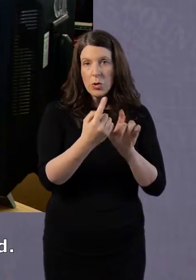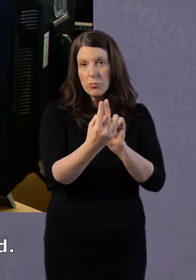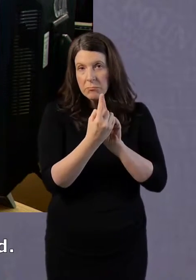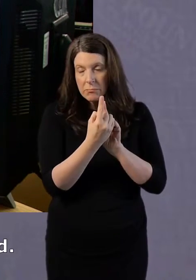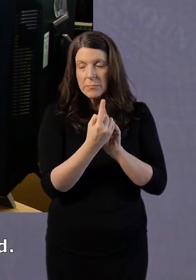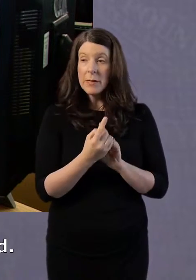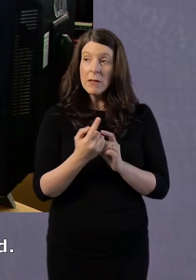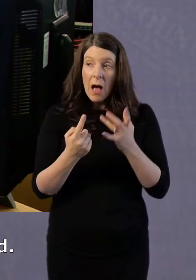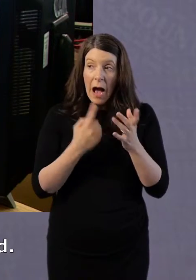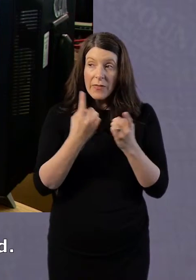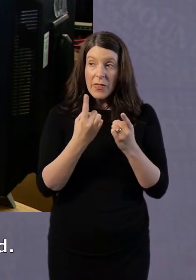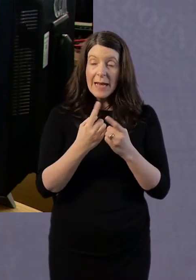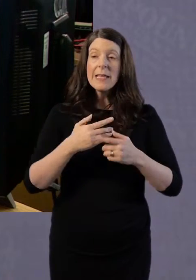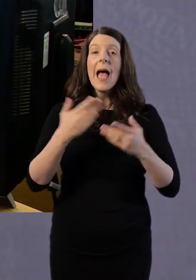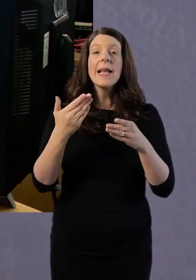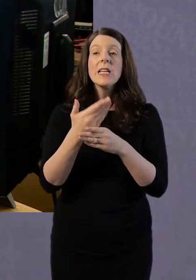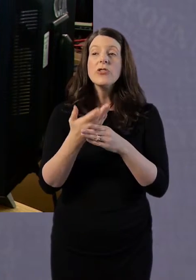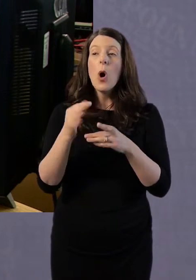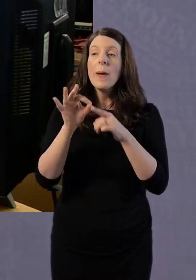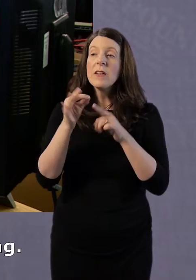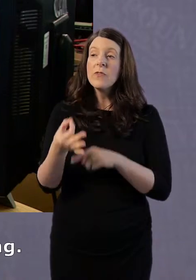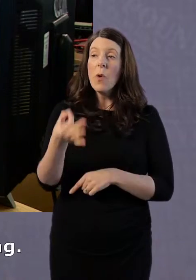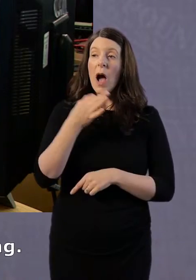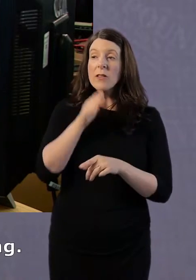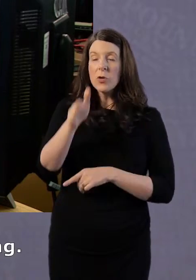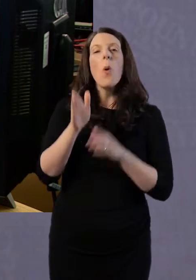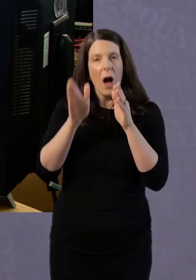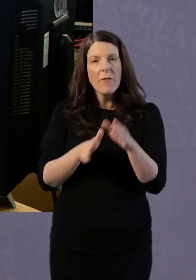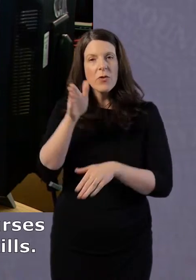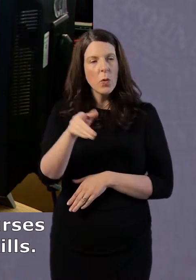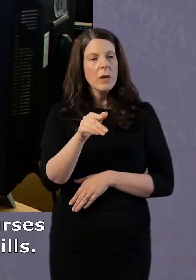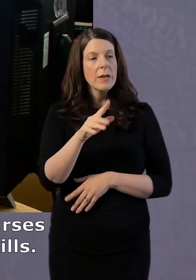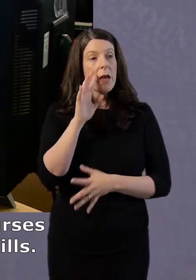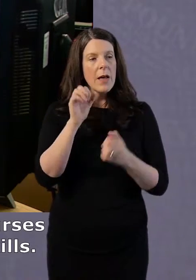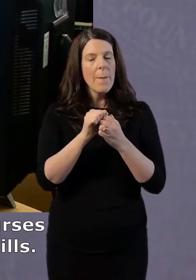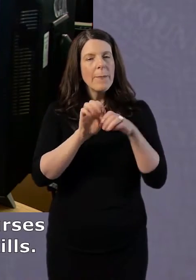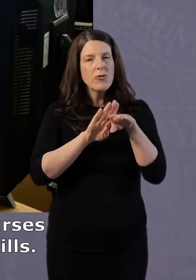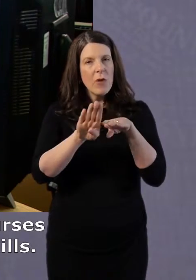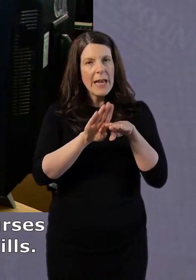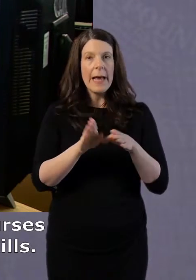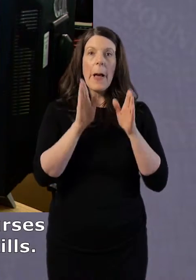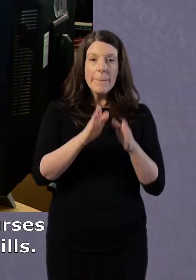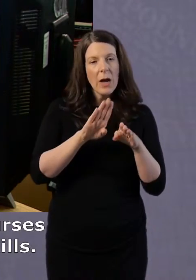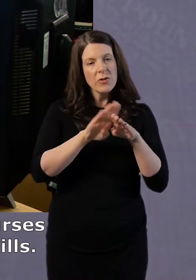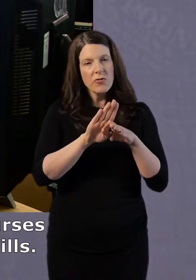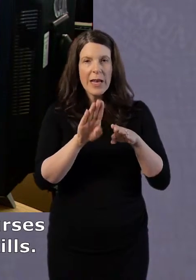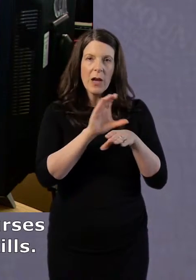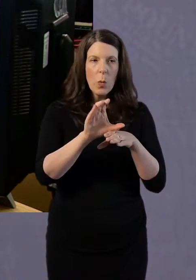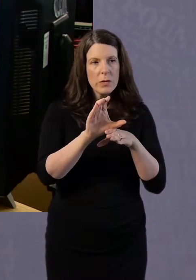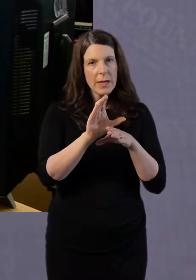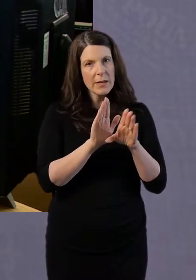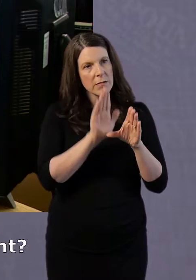I have to attend any job interview I'm offered. Don't forget about the training. You have to attend training courses and improve your computer